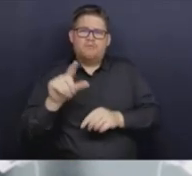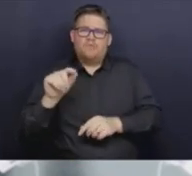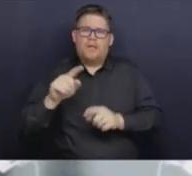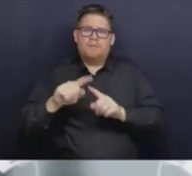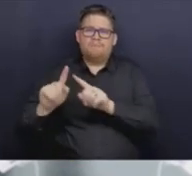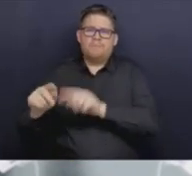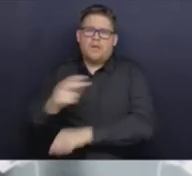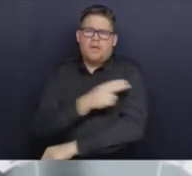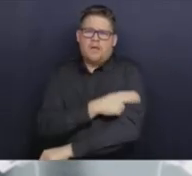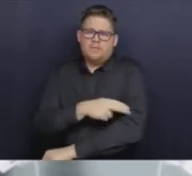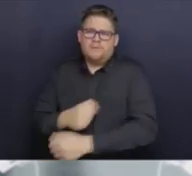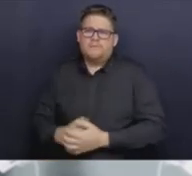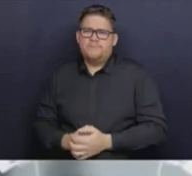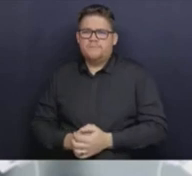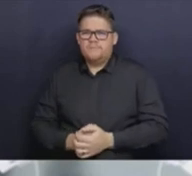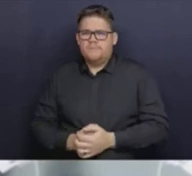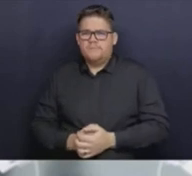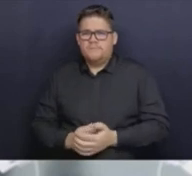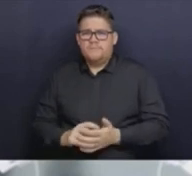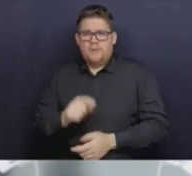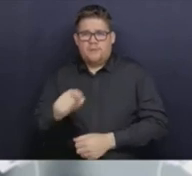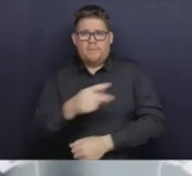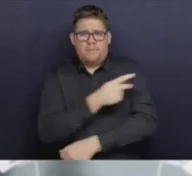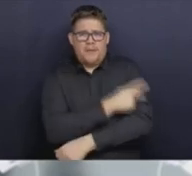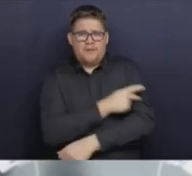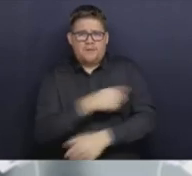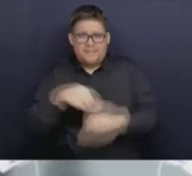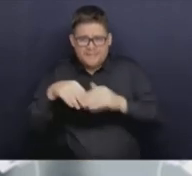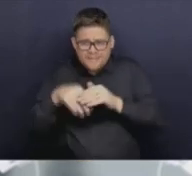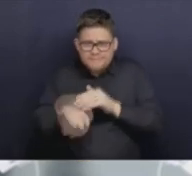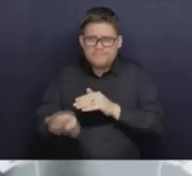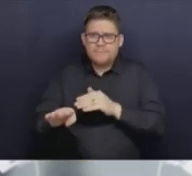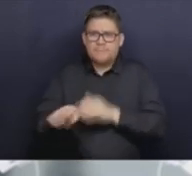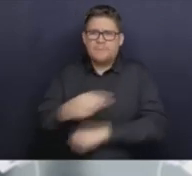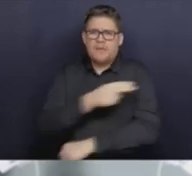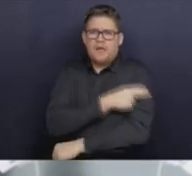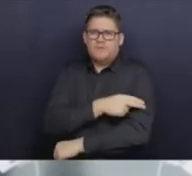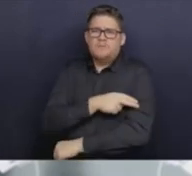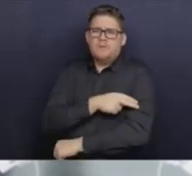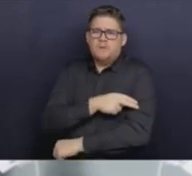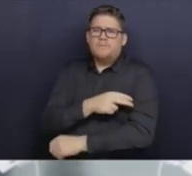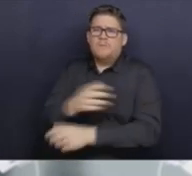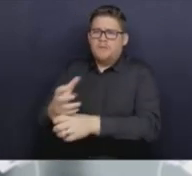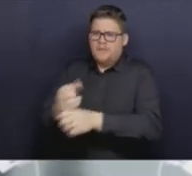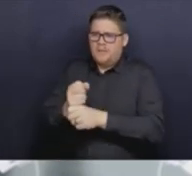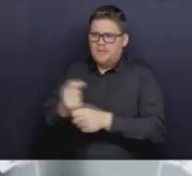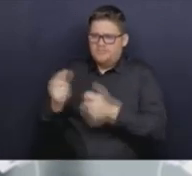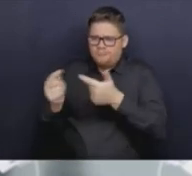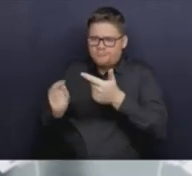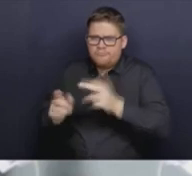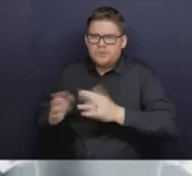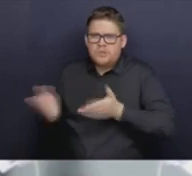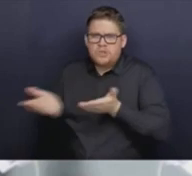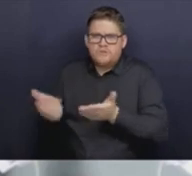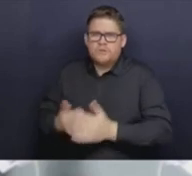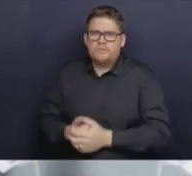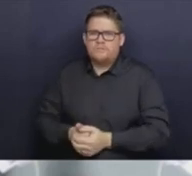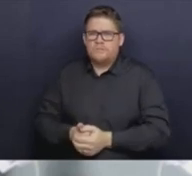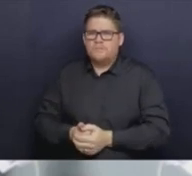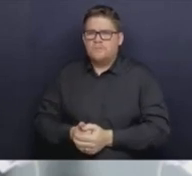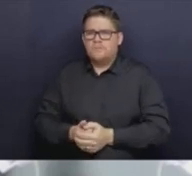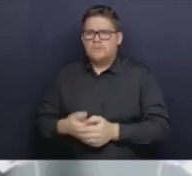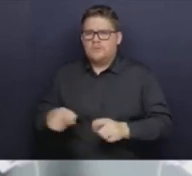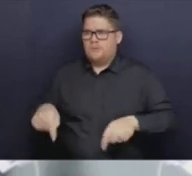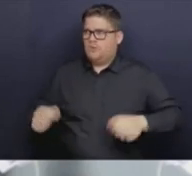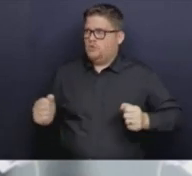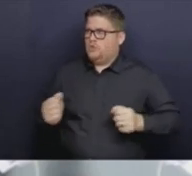patients continue to have access to the hospital care services they need in these challenging times of respiratory illness and other